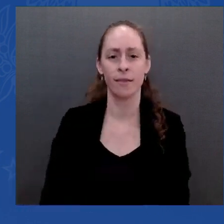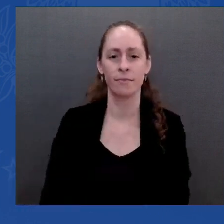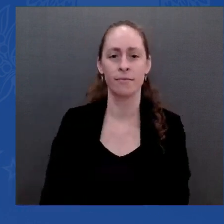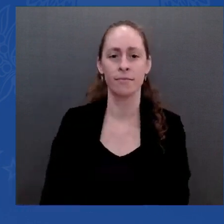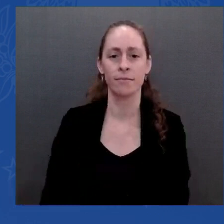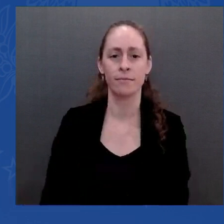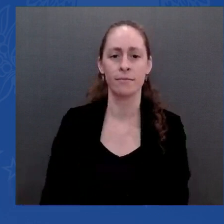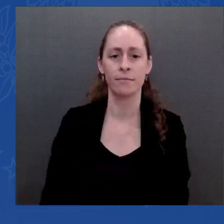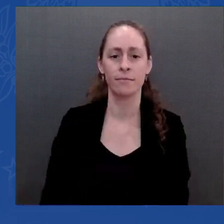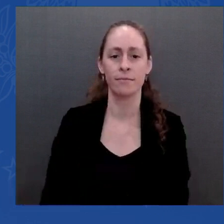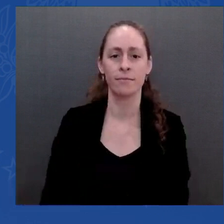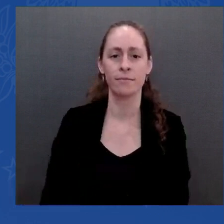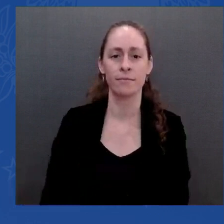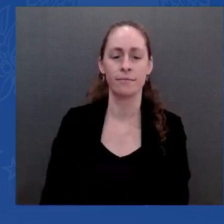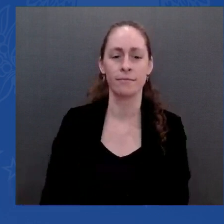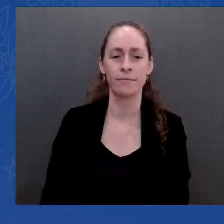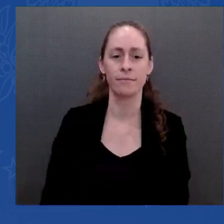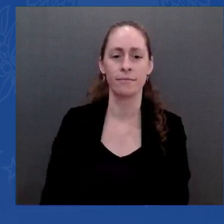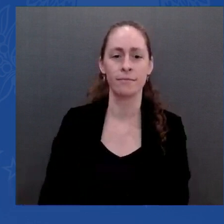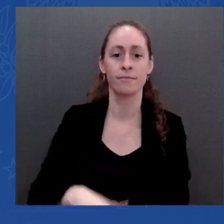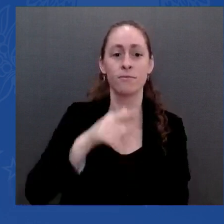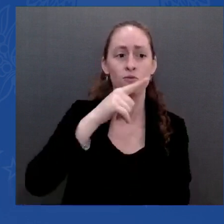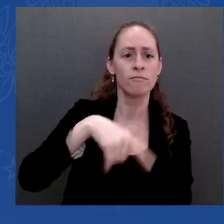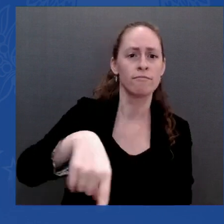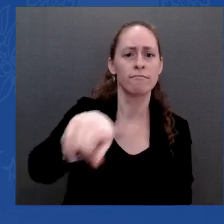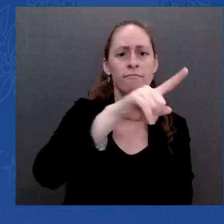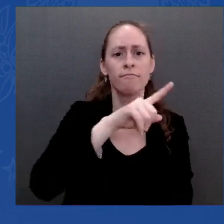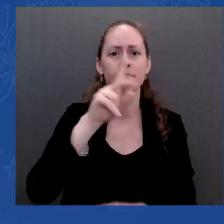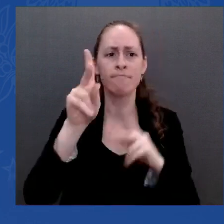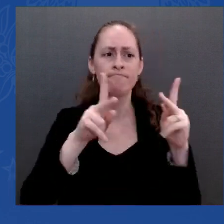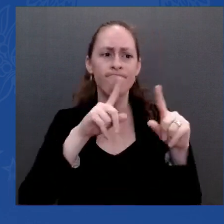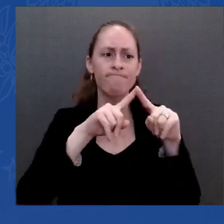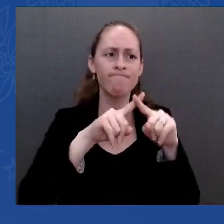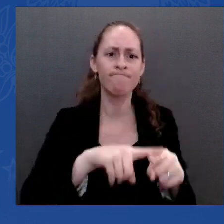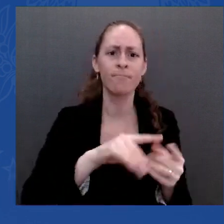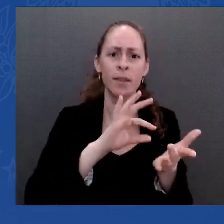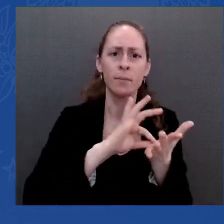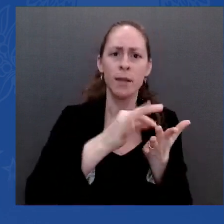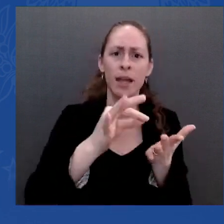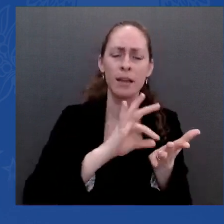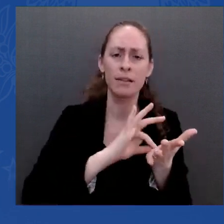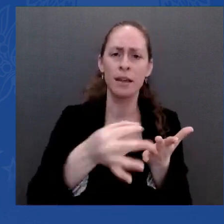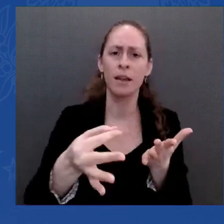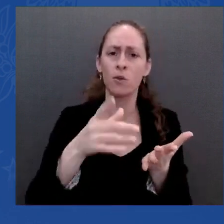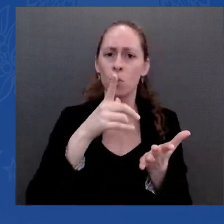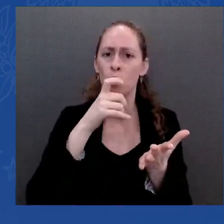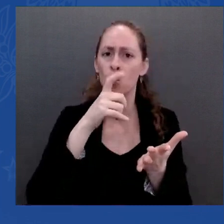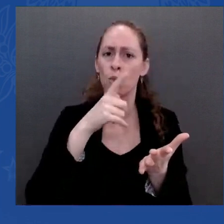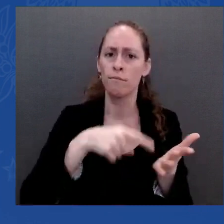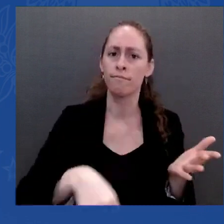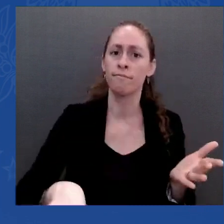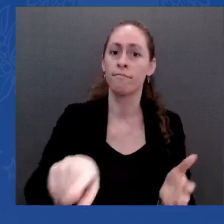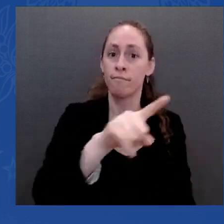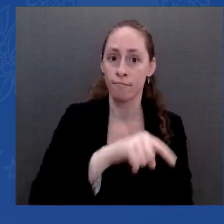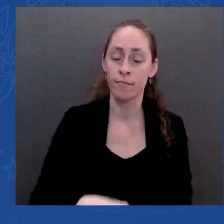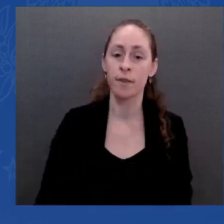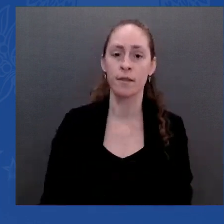has championed. Right now, the only thing Medicare is not allowed to negotiate